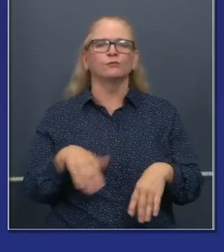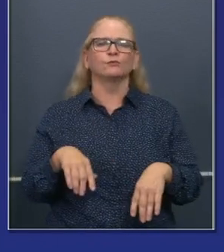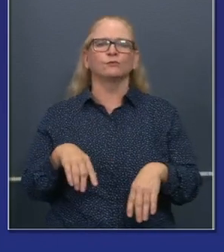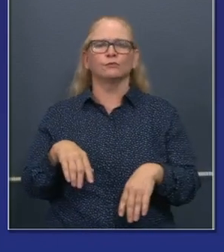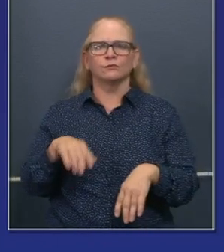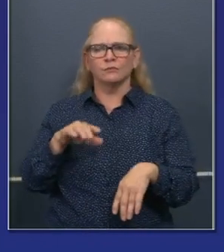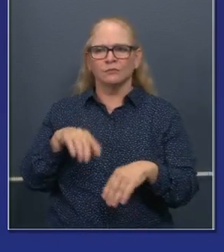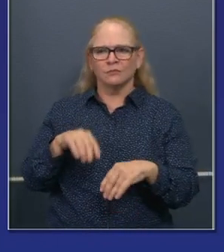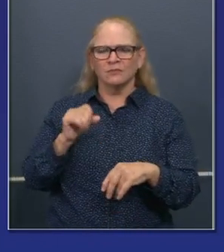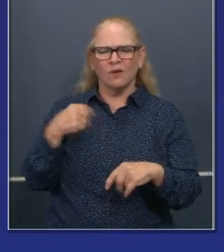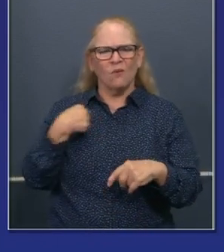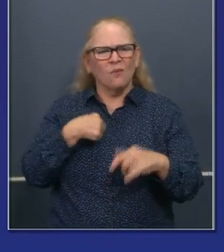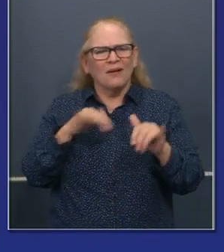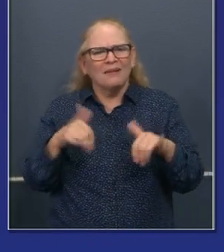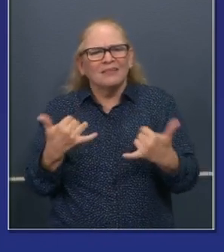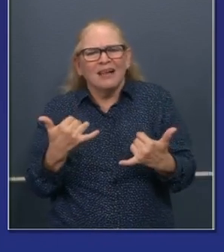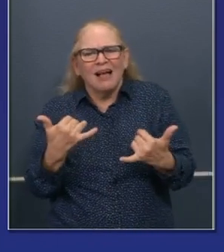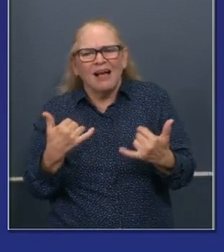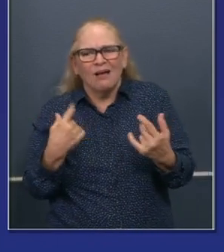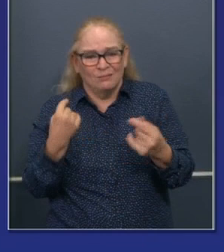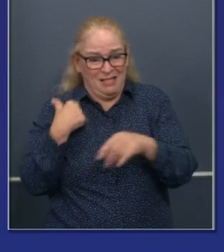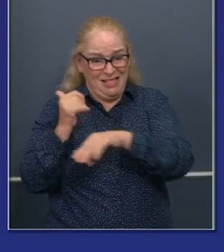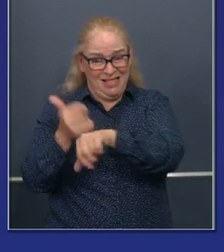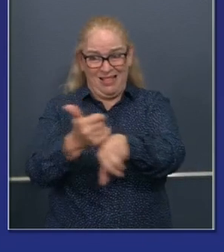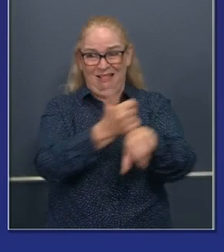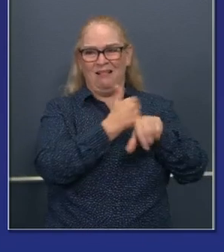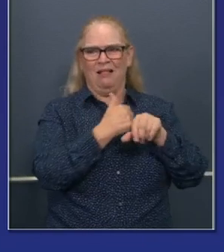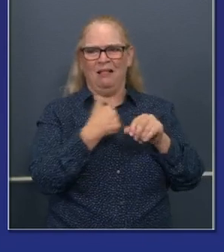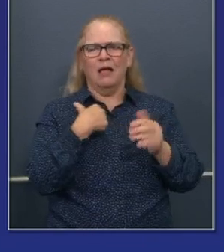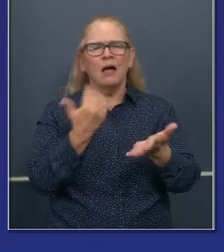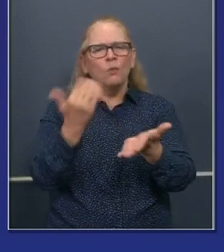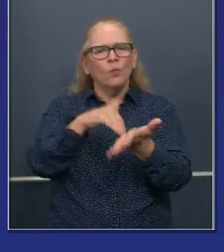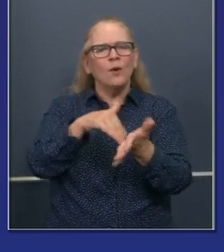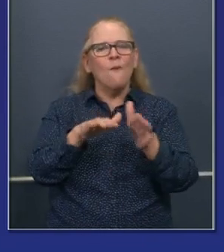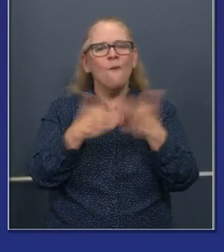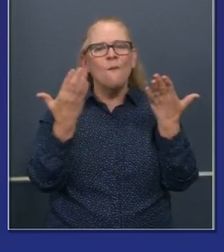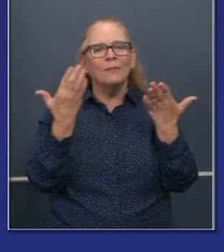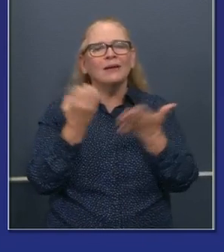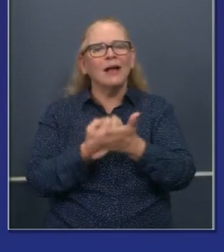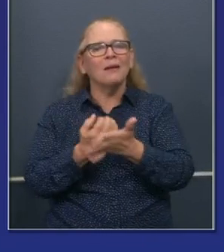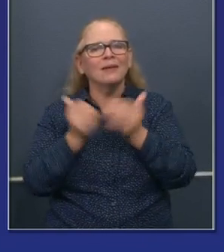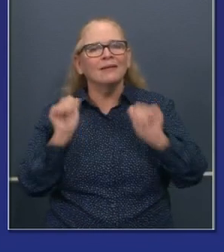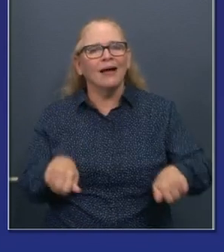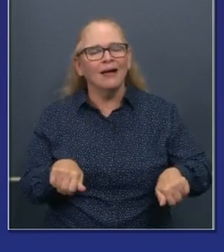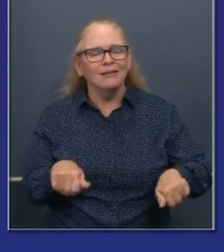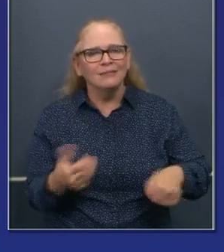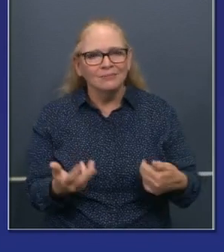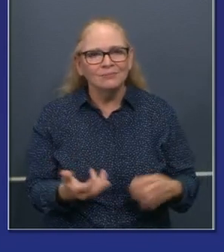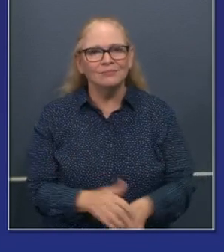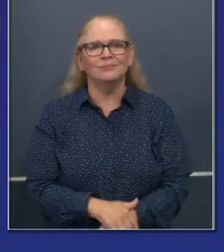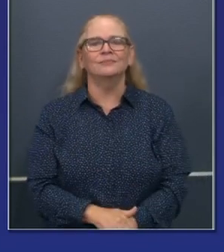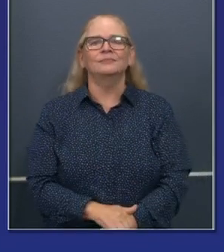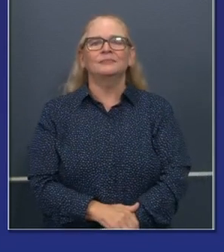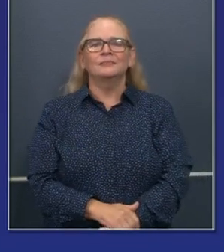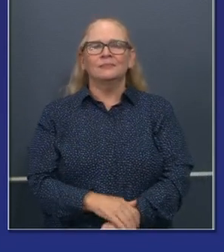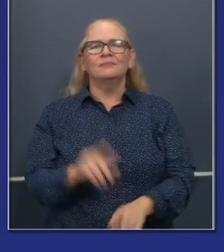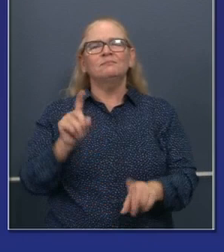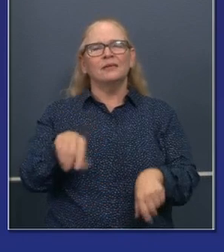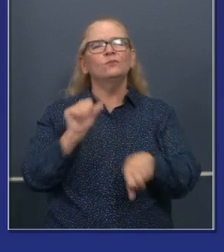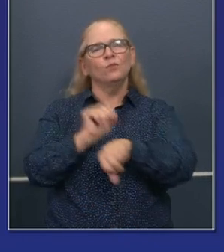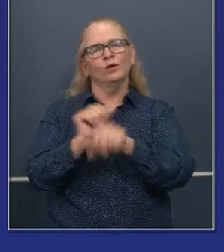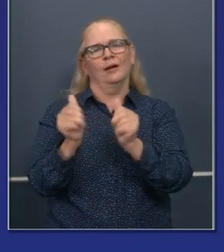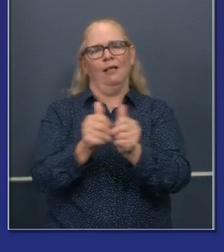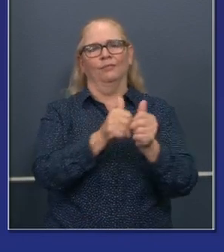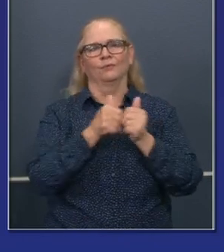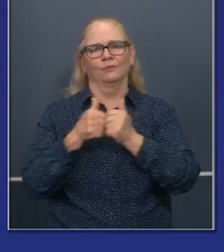economy, uh, that again, advantages everybody. And so we want to continue to work closely with the legislature in that space. I